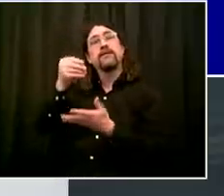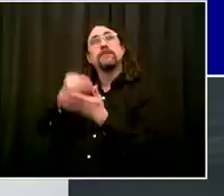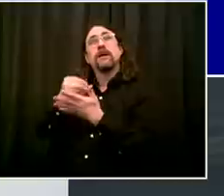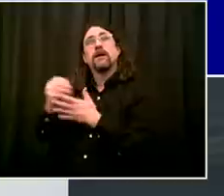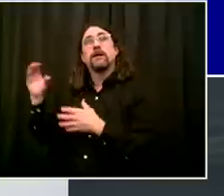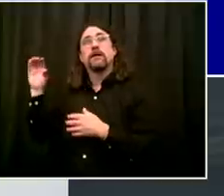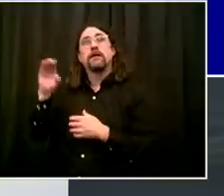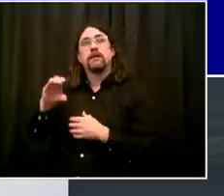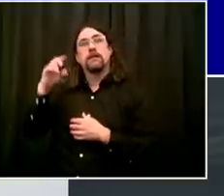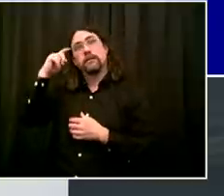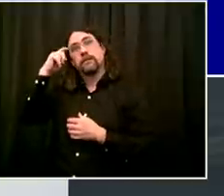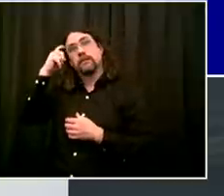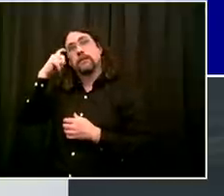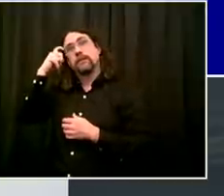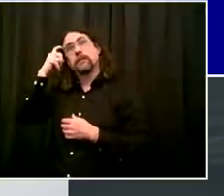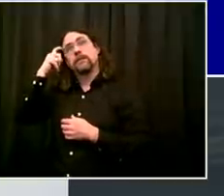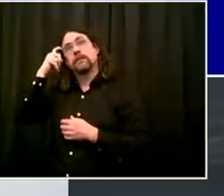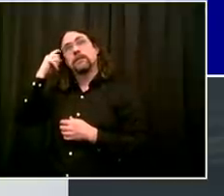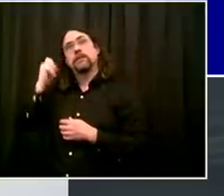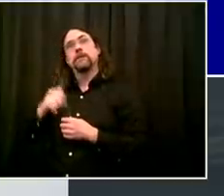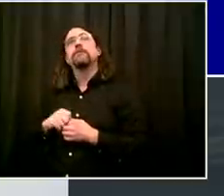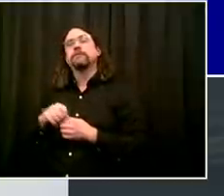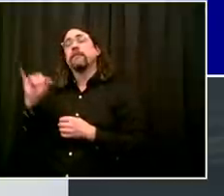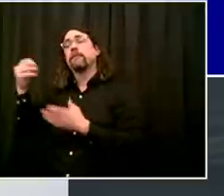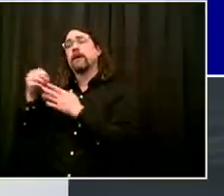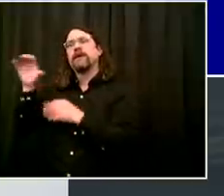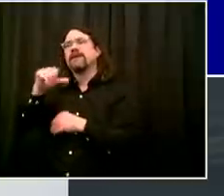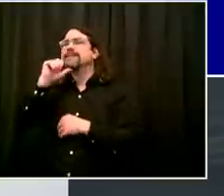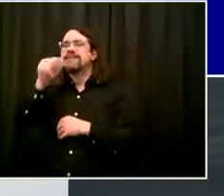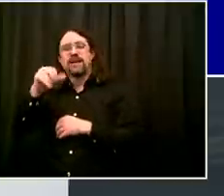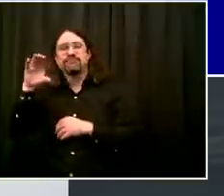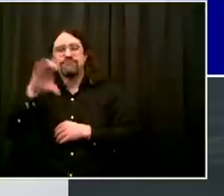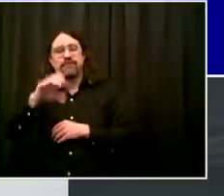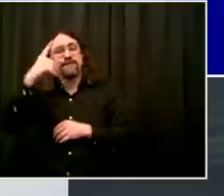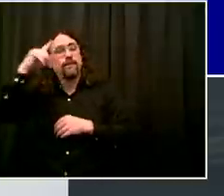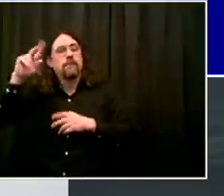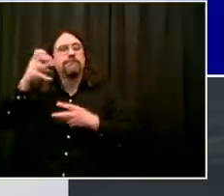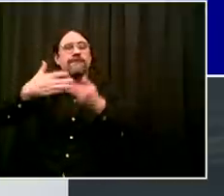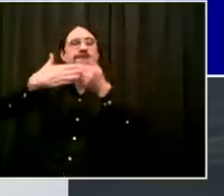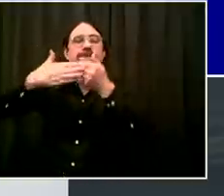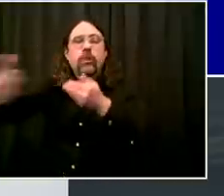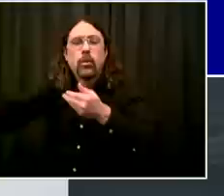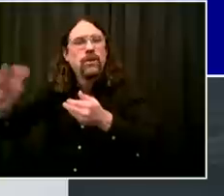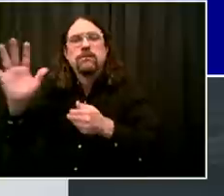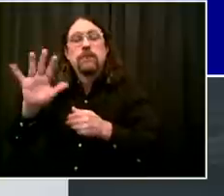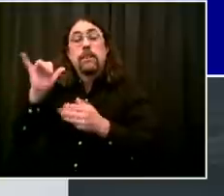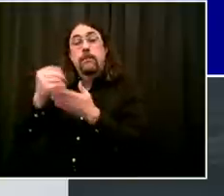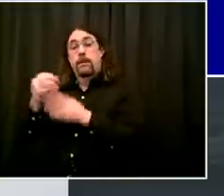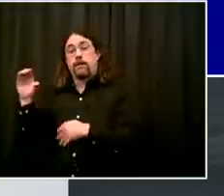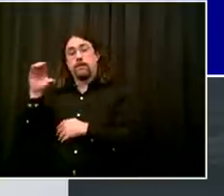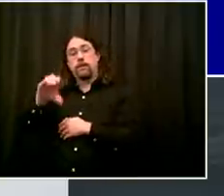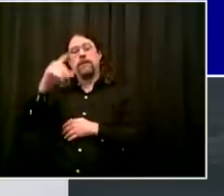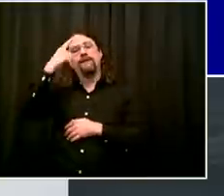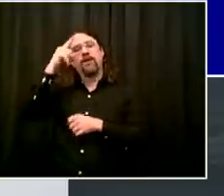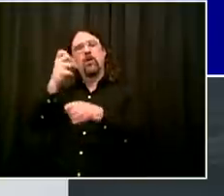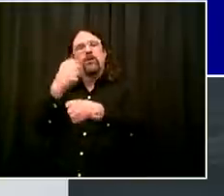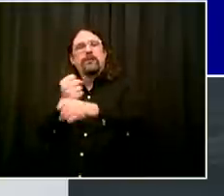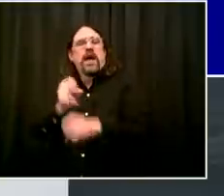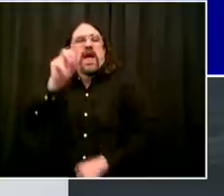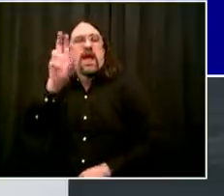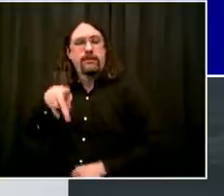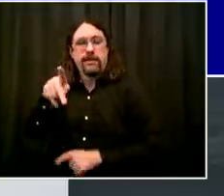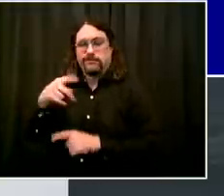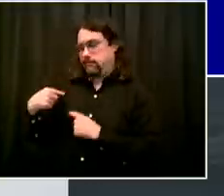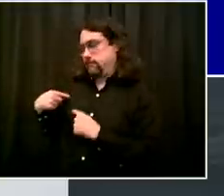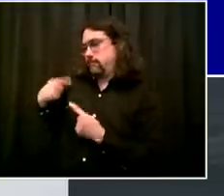you back to square one. It's supposed to help you move forward. It's supposed to stimulate greater levels of activity. That's what these folks were talking about. We've all they're ready to